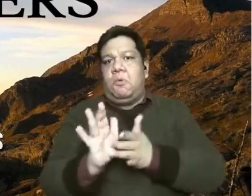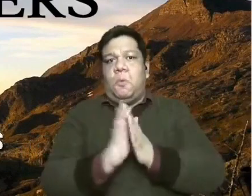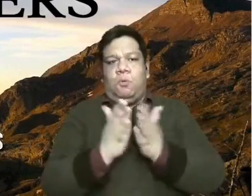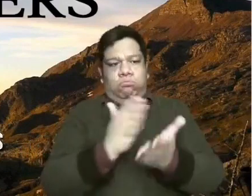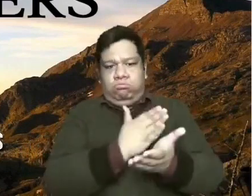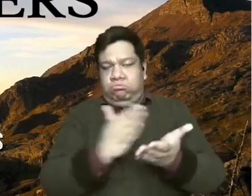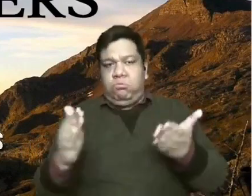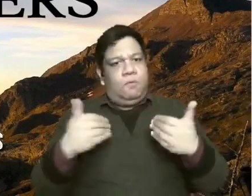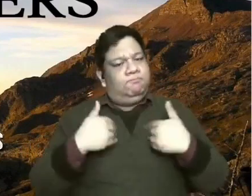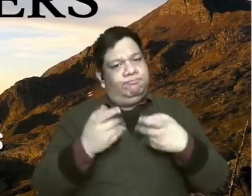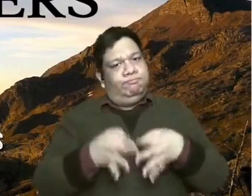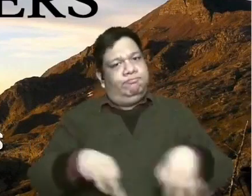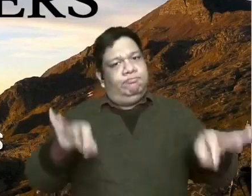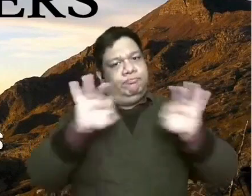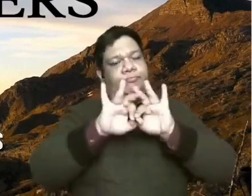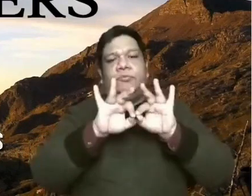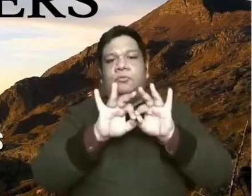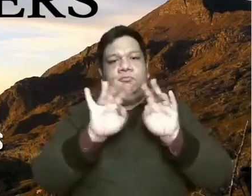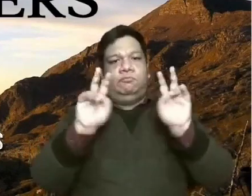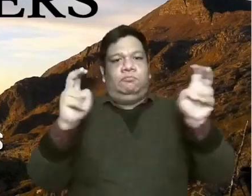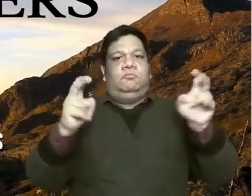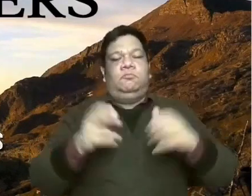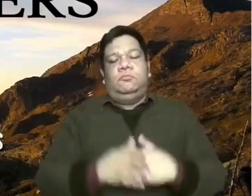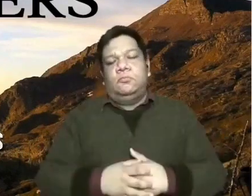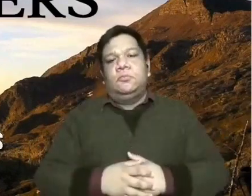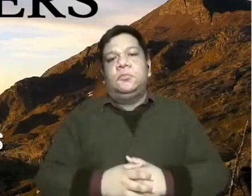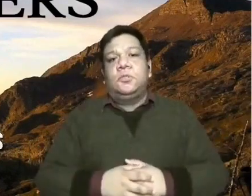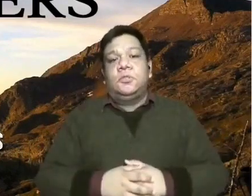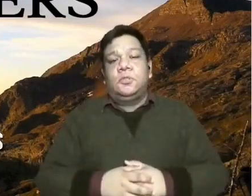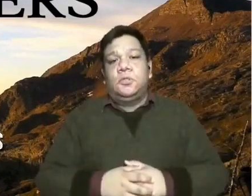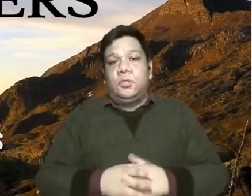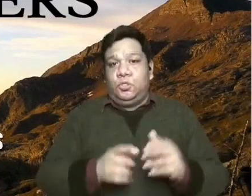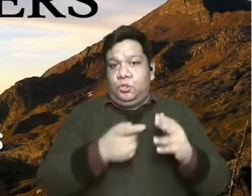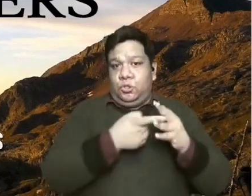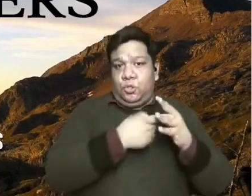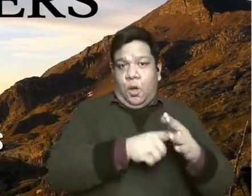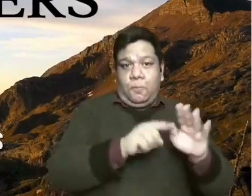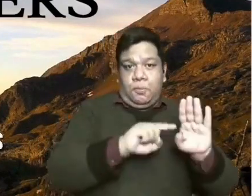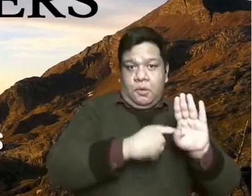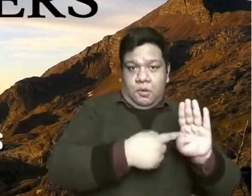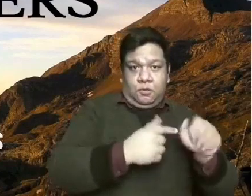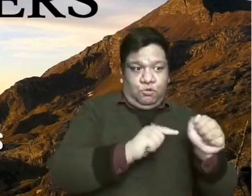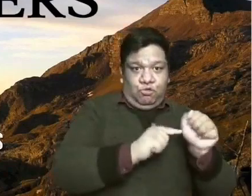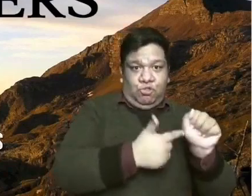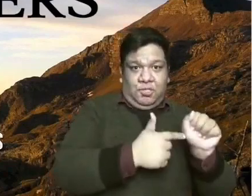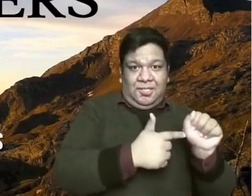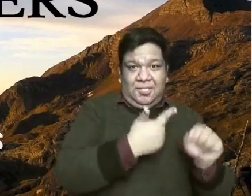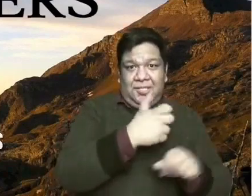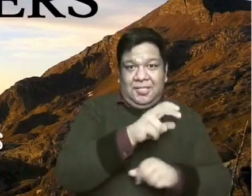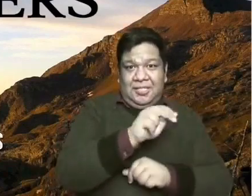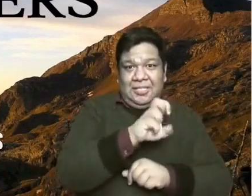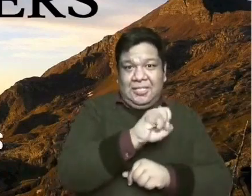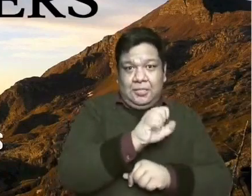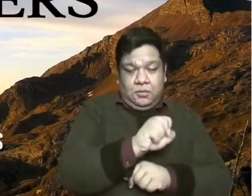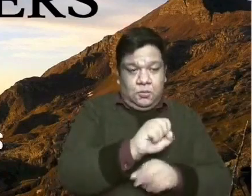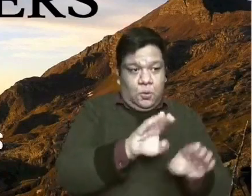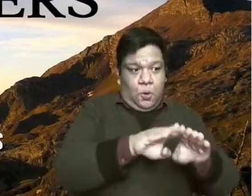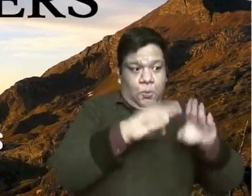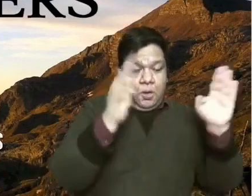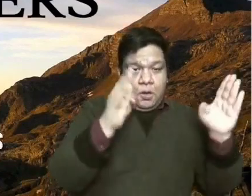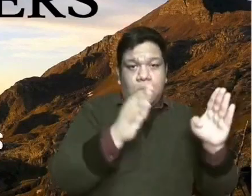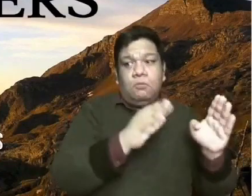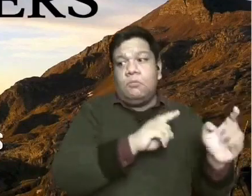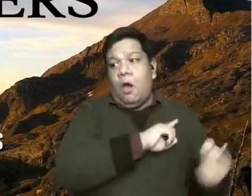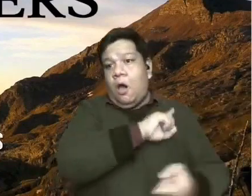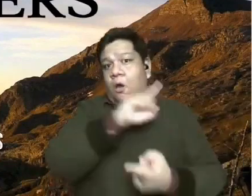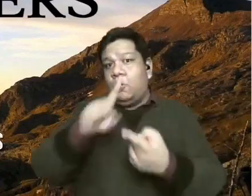Ito po ay makikita natin throughout the scripture, no? From the beginning in Genesis, from our opening of the book